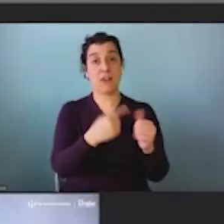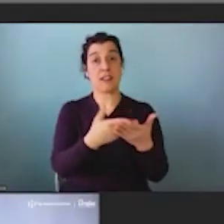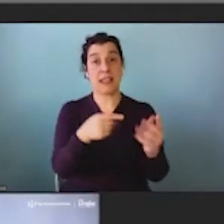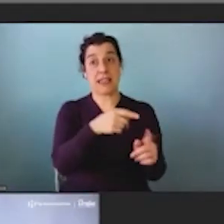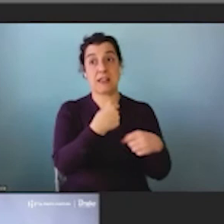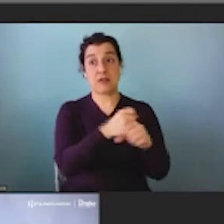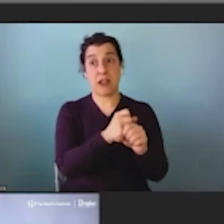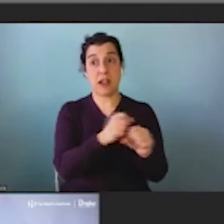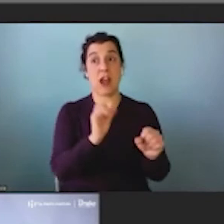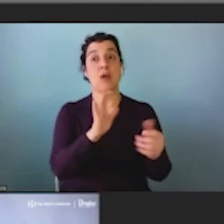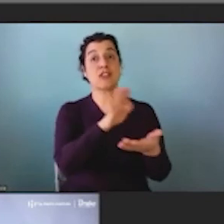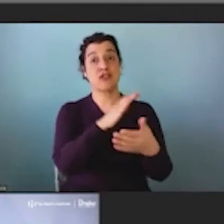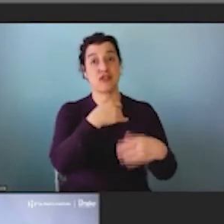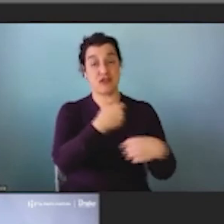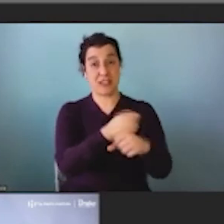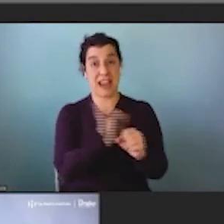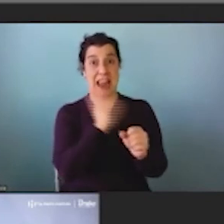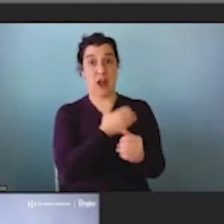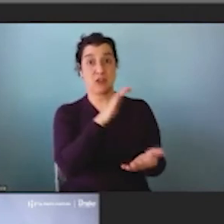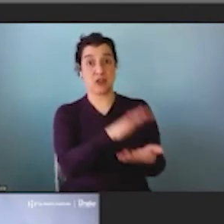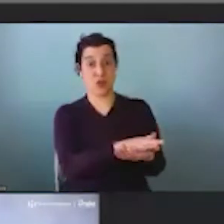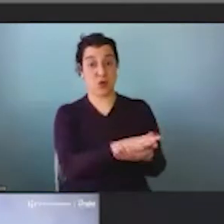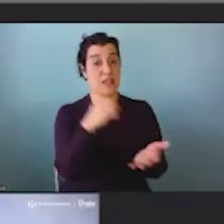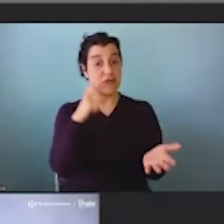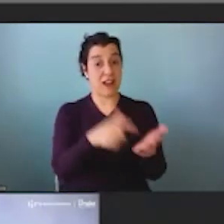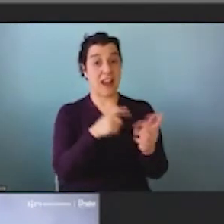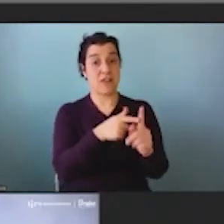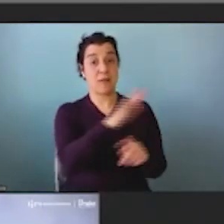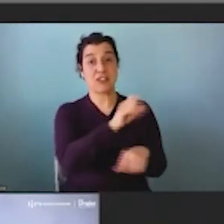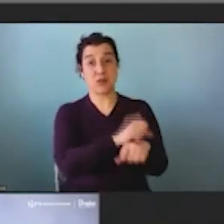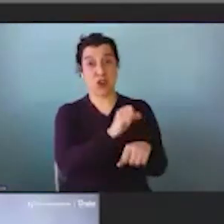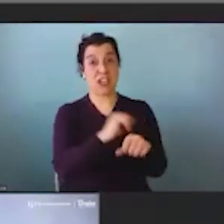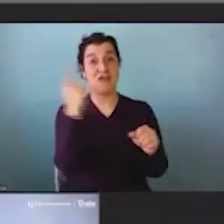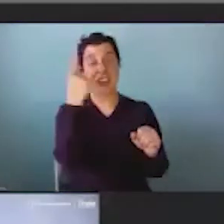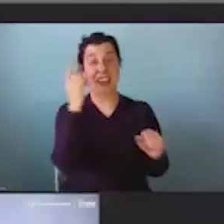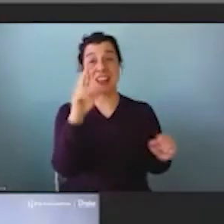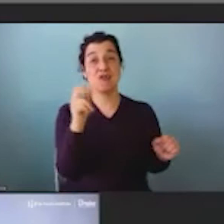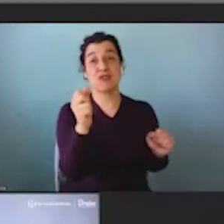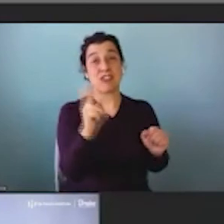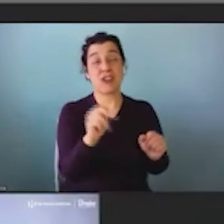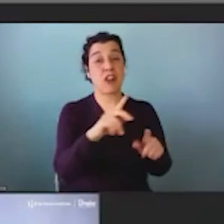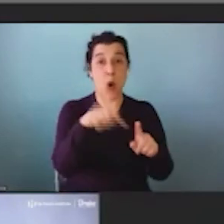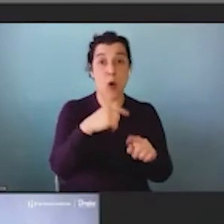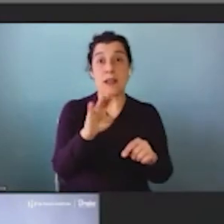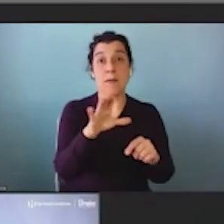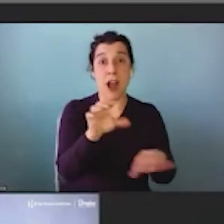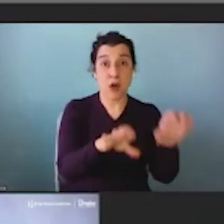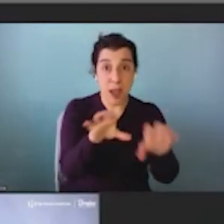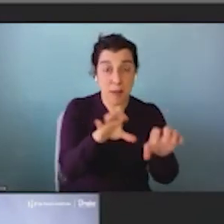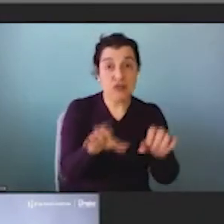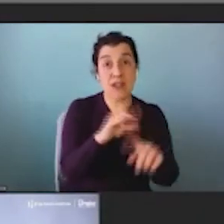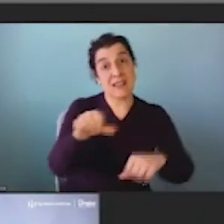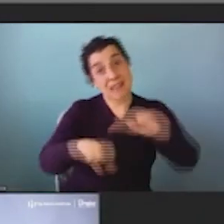school because he recognized from his work that nutrition was not just about biochemistry and bench science, but also about